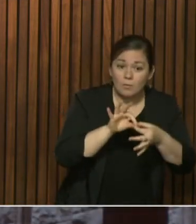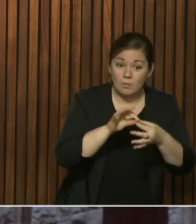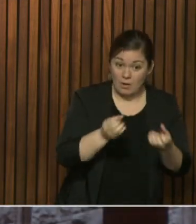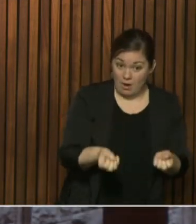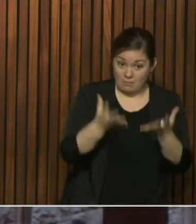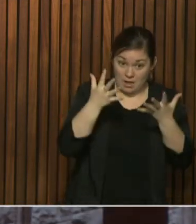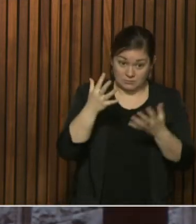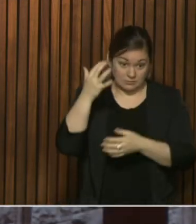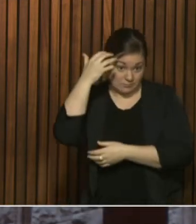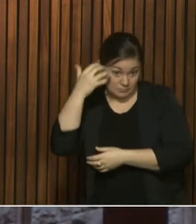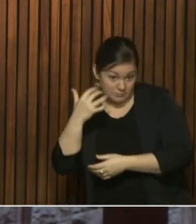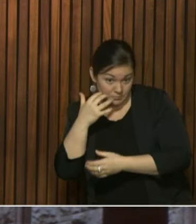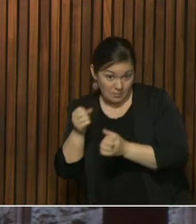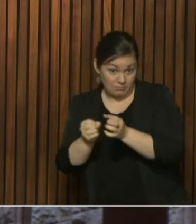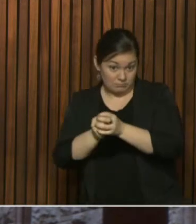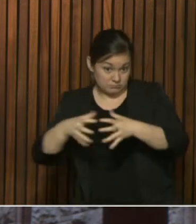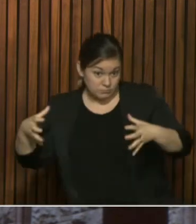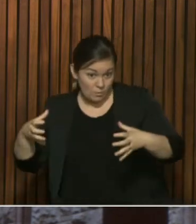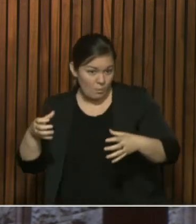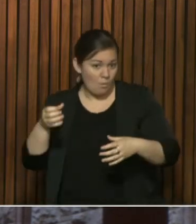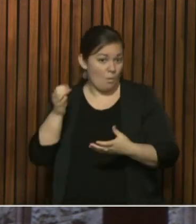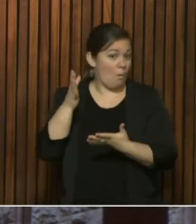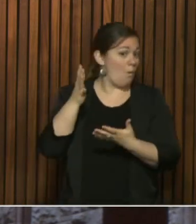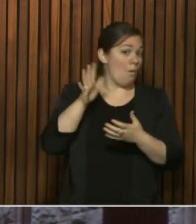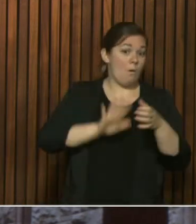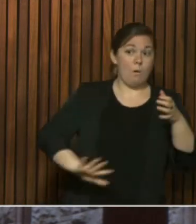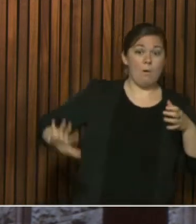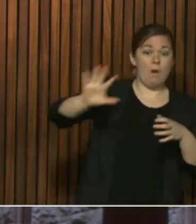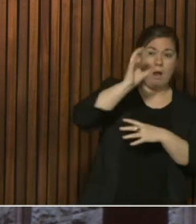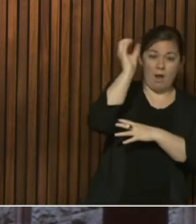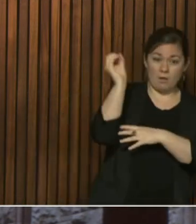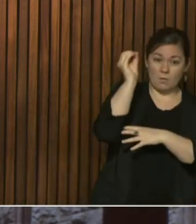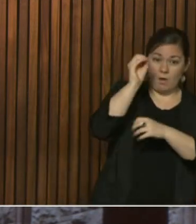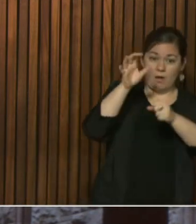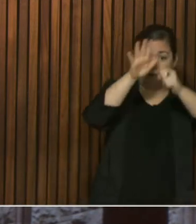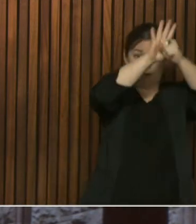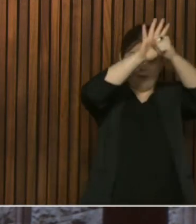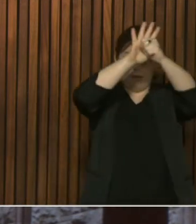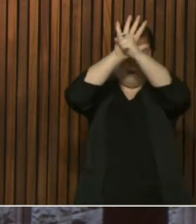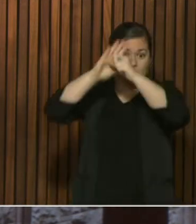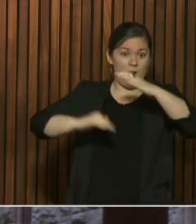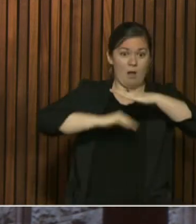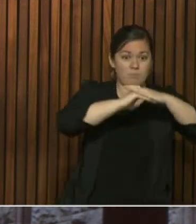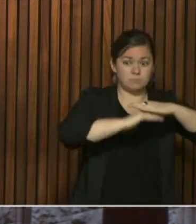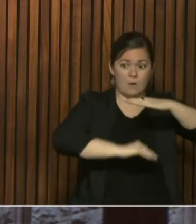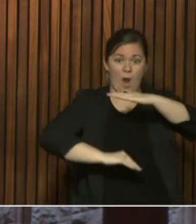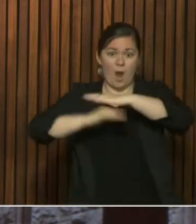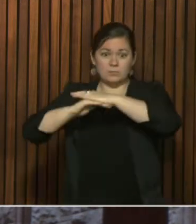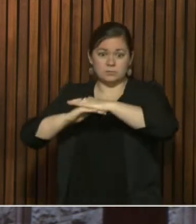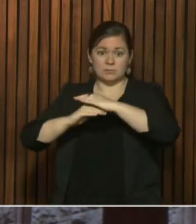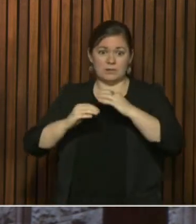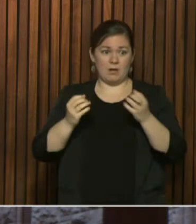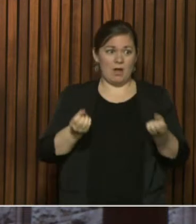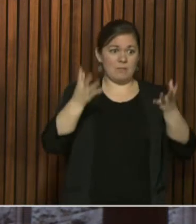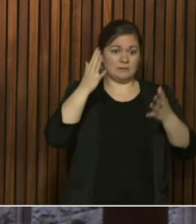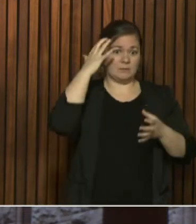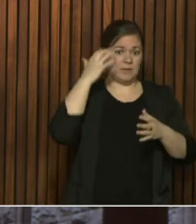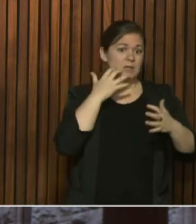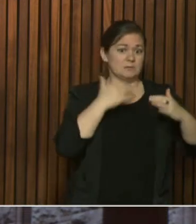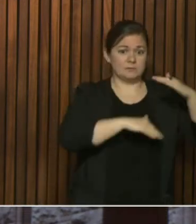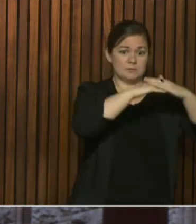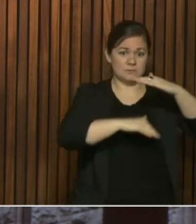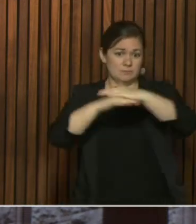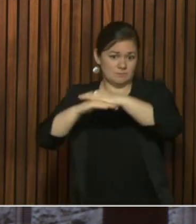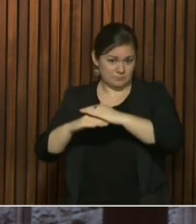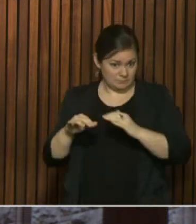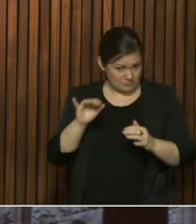in certain areas of the province at different times. And I think if I got it correct and you have to correct me, is that you were